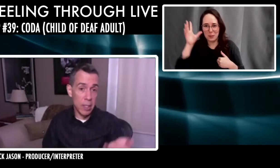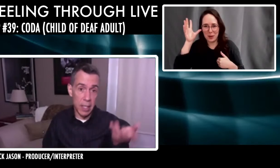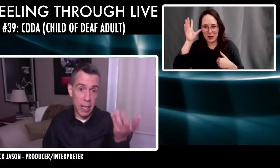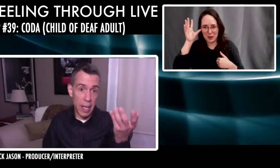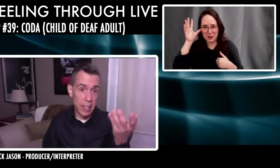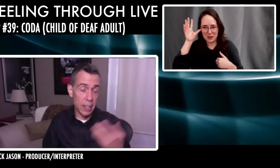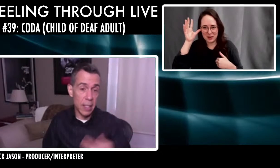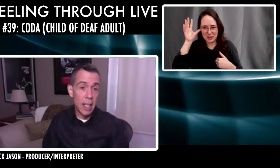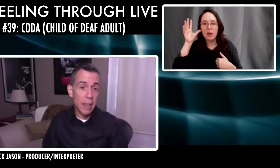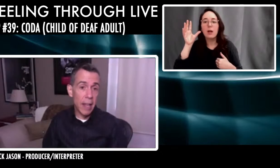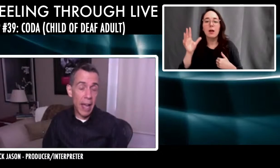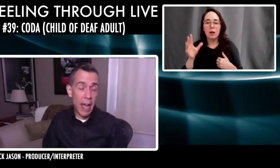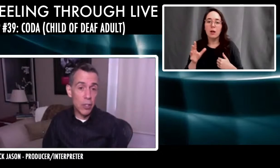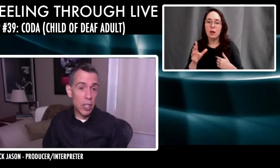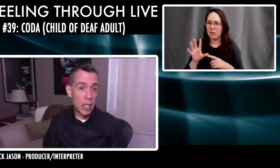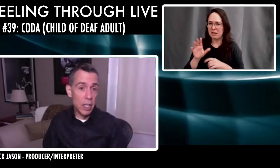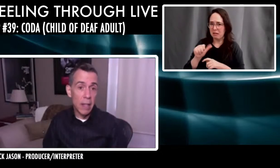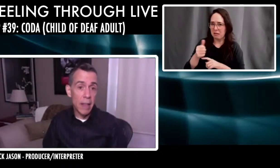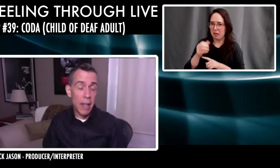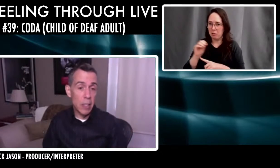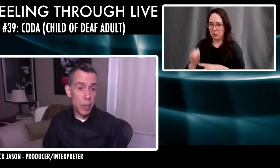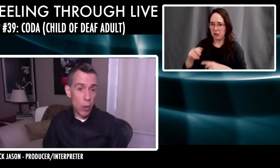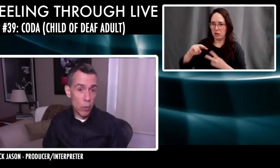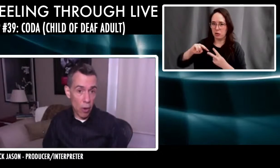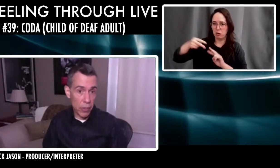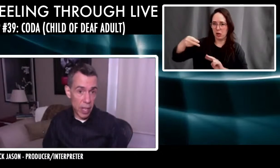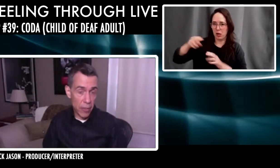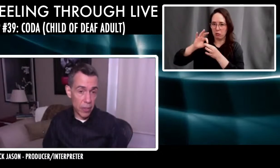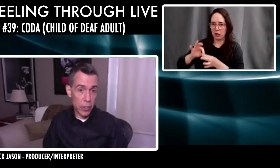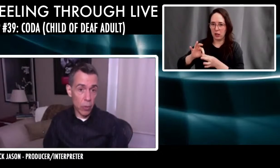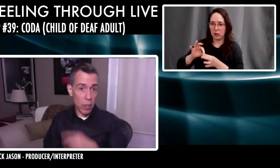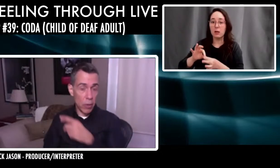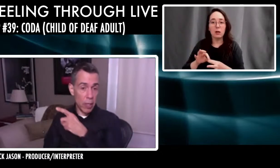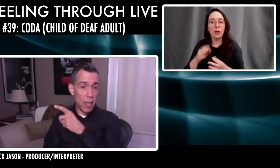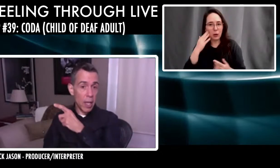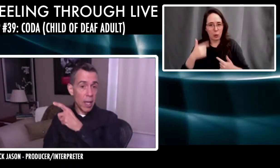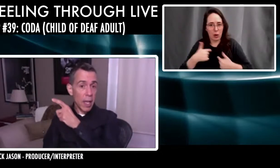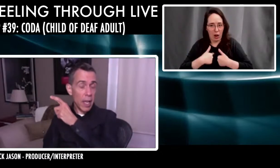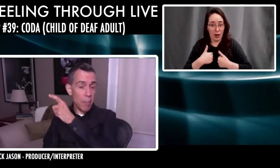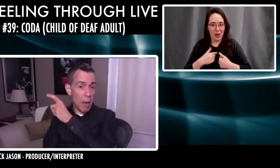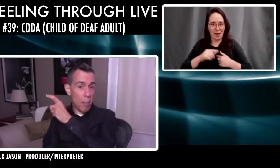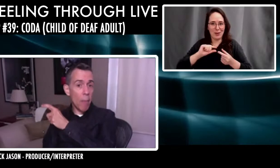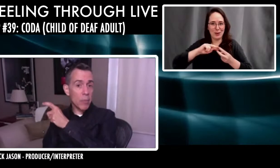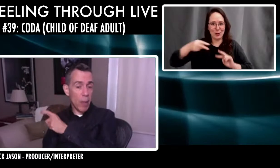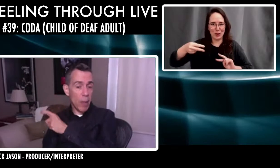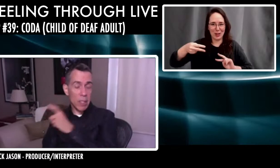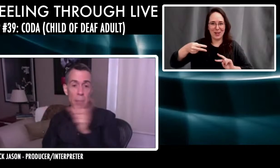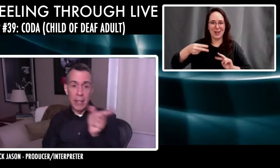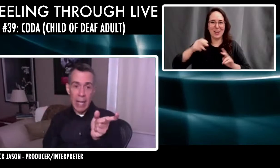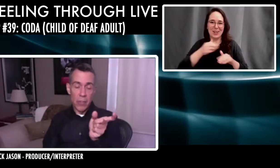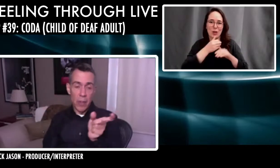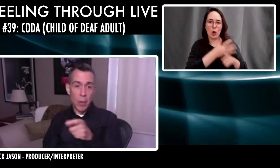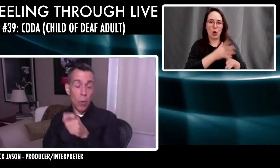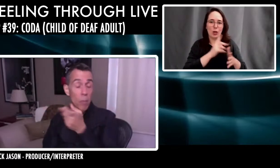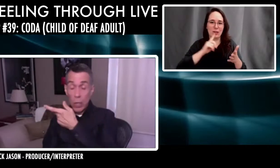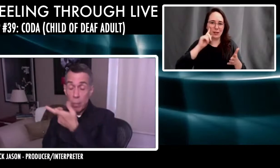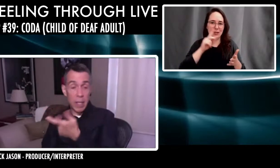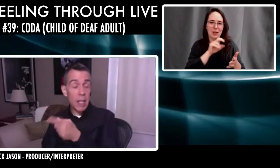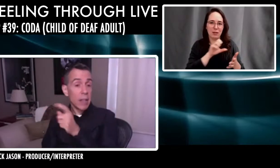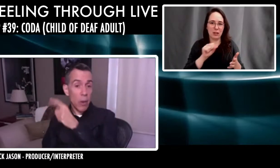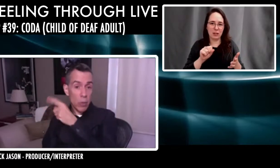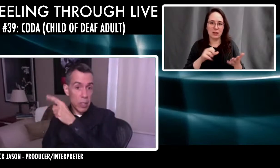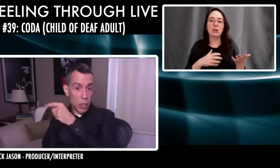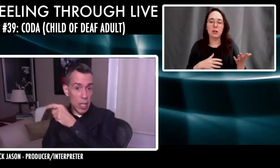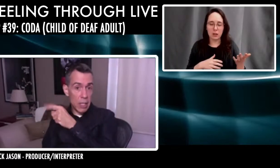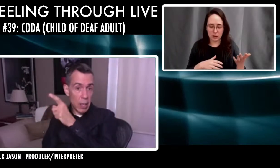after one of these DNA tests that I have a gene that has been known to cause deafness. So clearly in my mom's family, it's not my dad's family, or it could